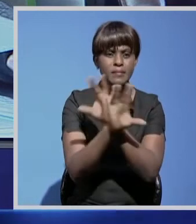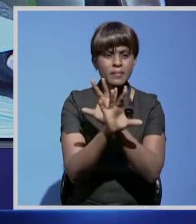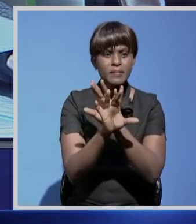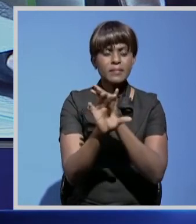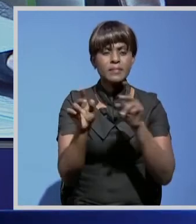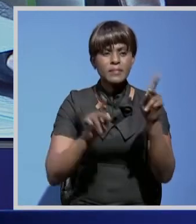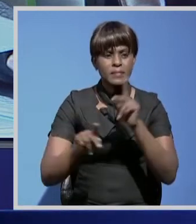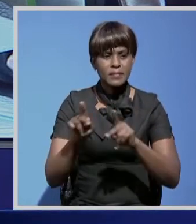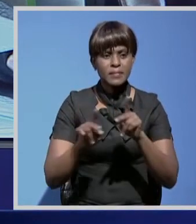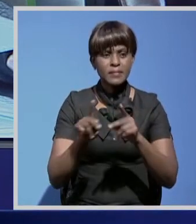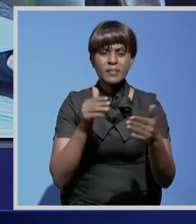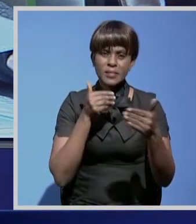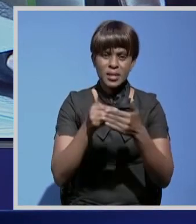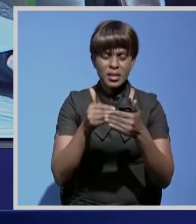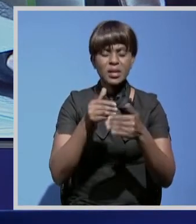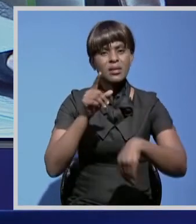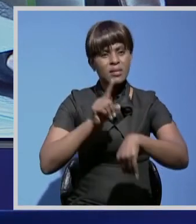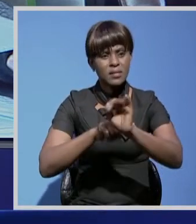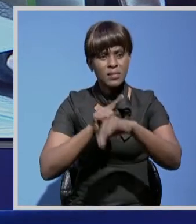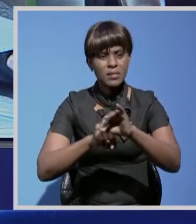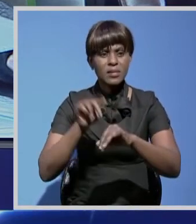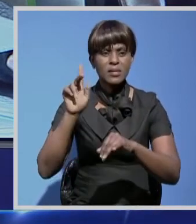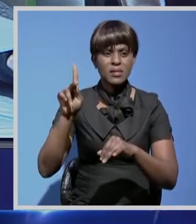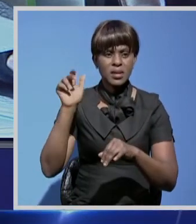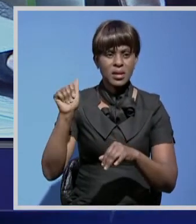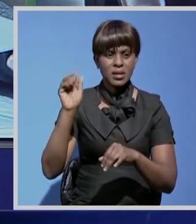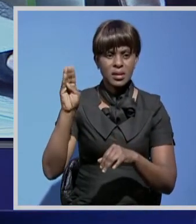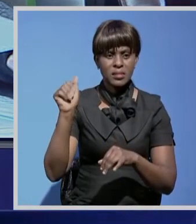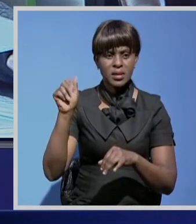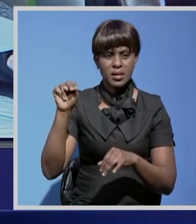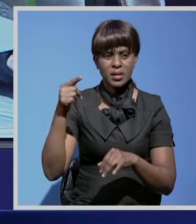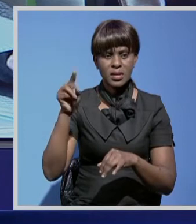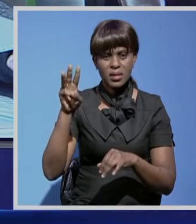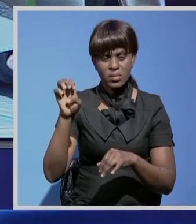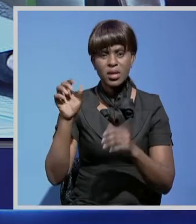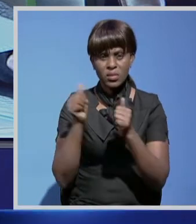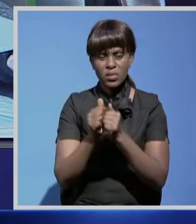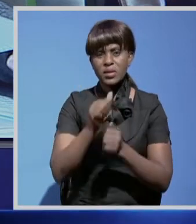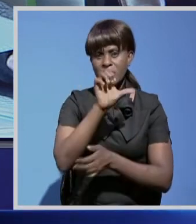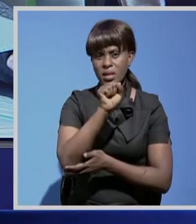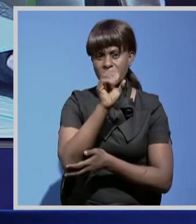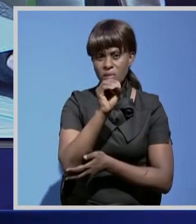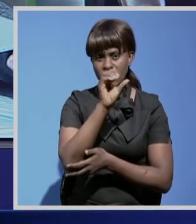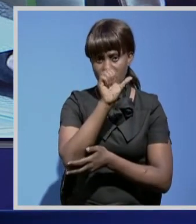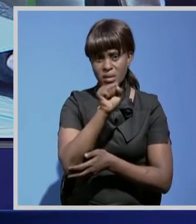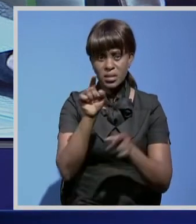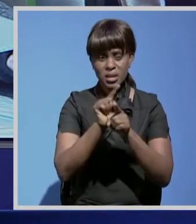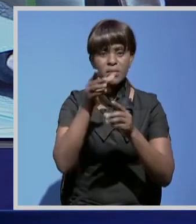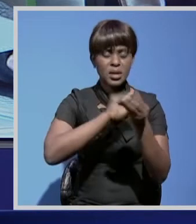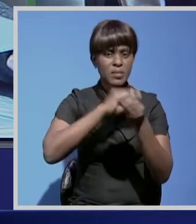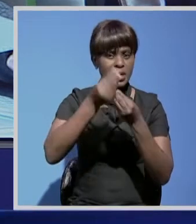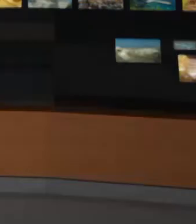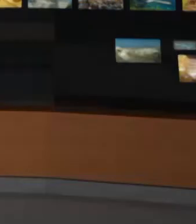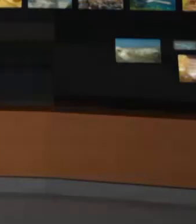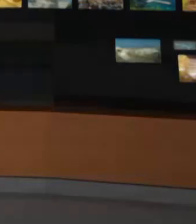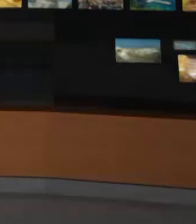the labor near heroes stadium kabangwe sos ngwelele and kabanana along the great north road